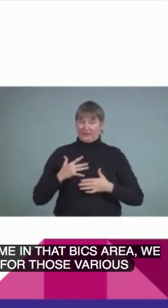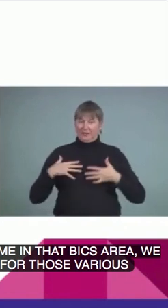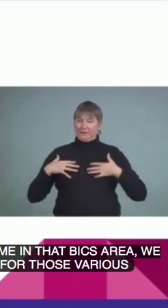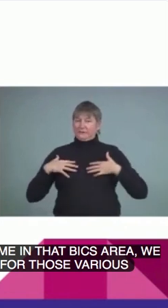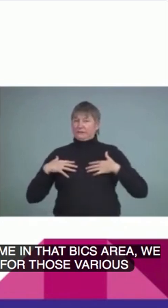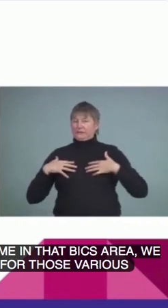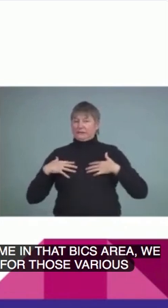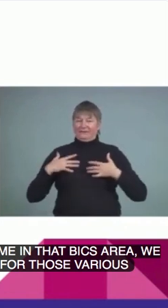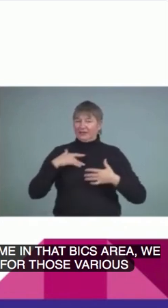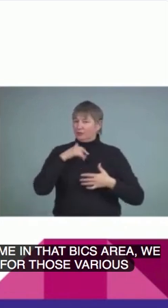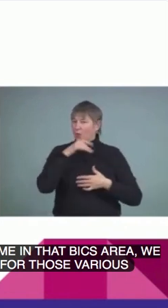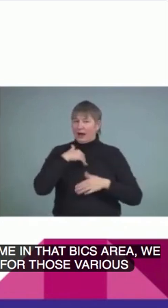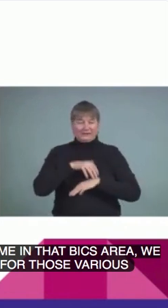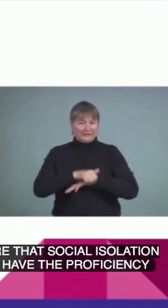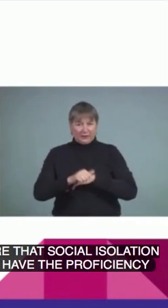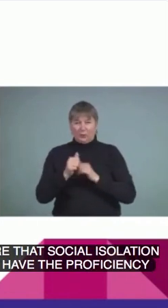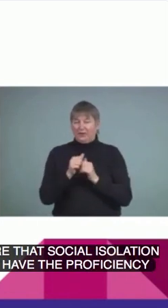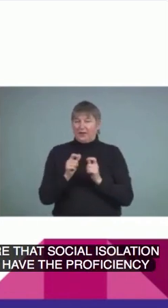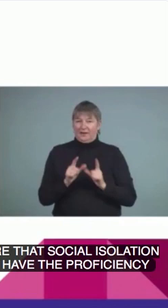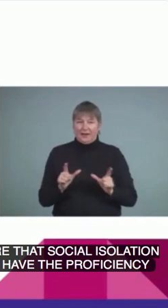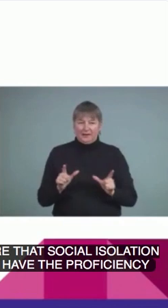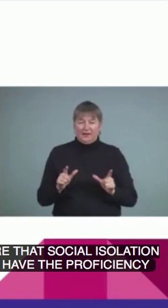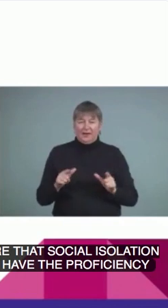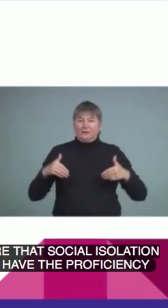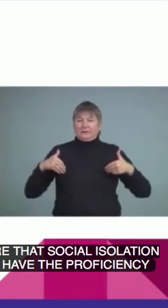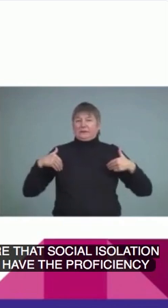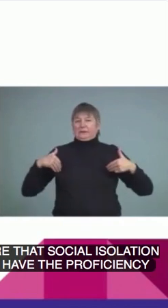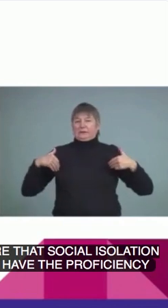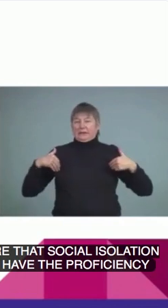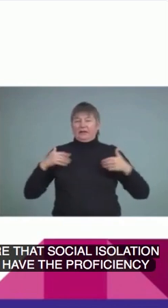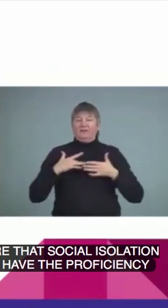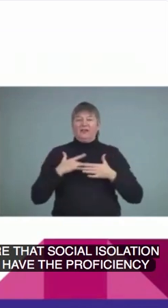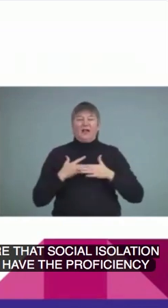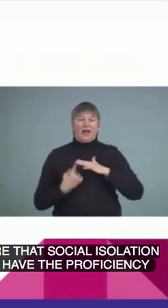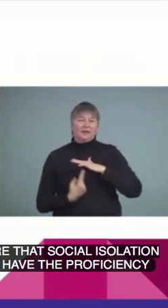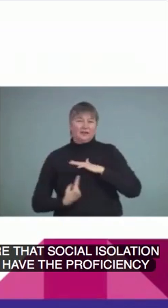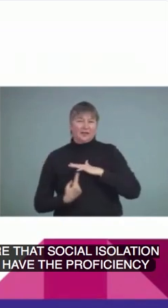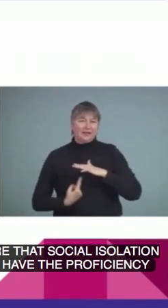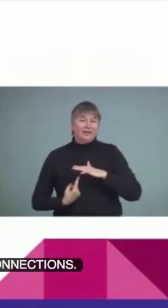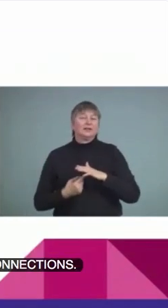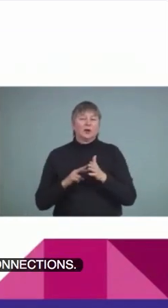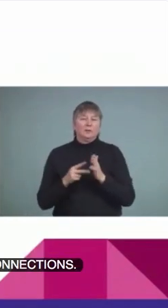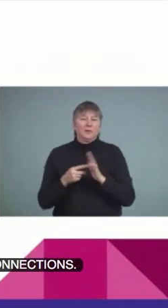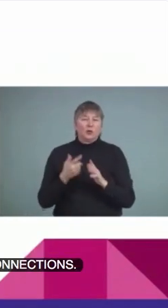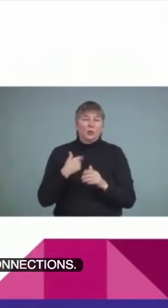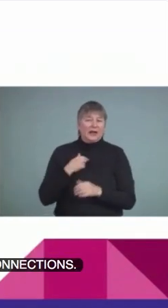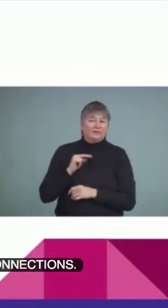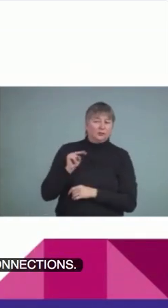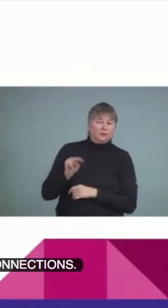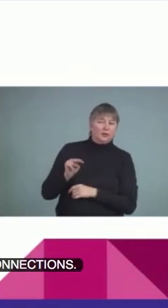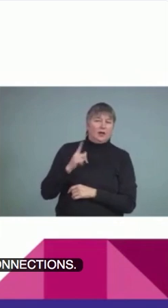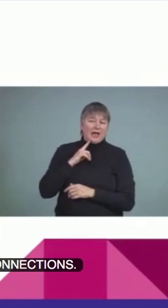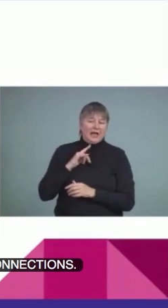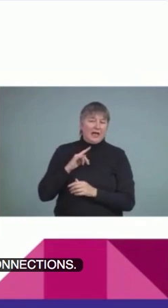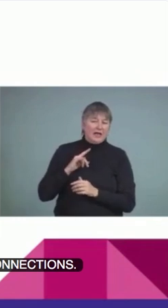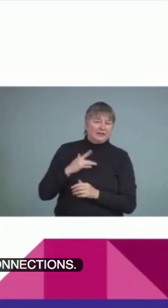proficiency in a language so that they can make those connections. And that kind of falls into identity.